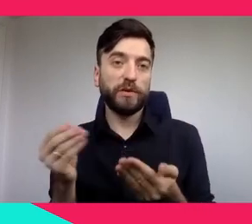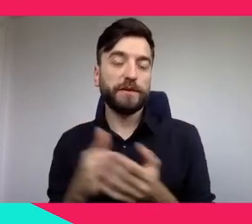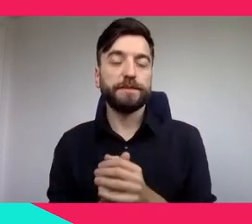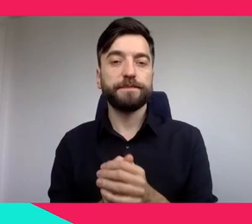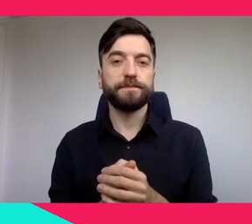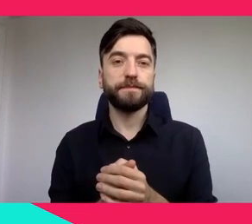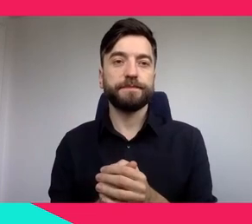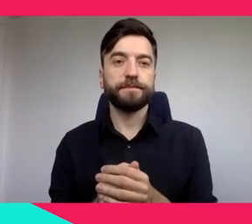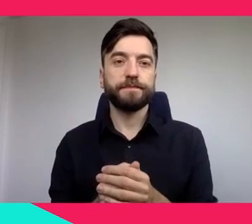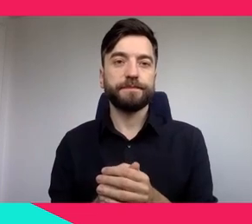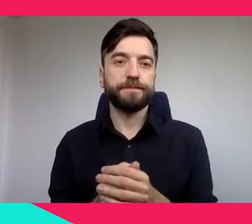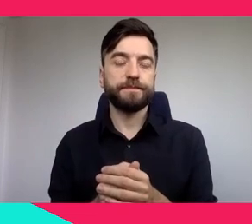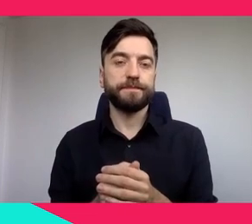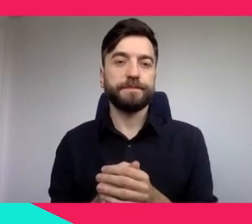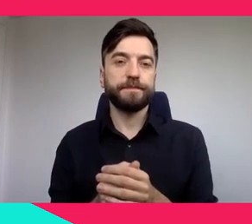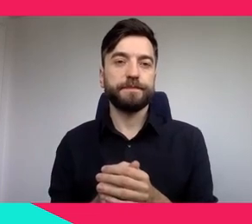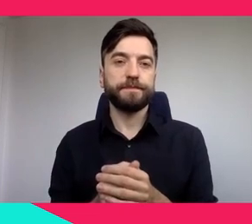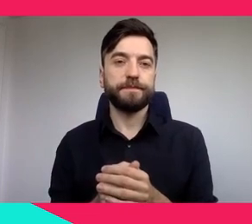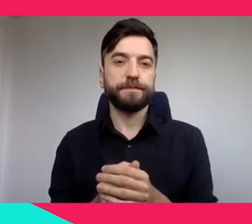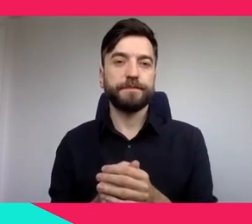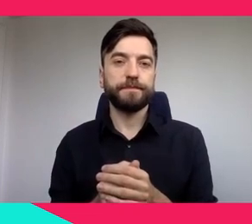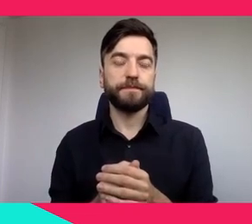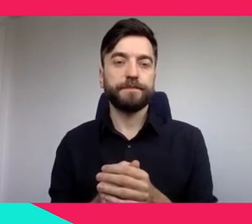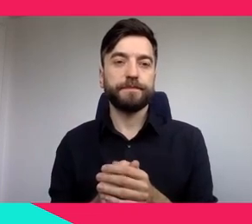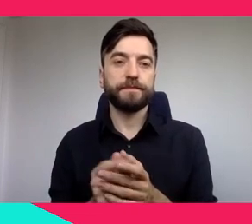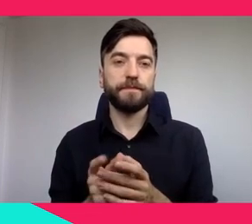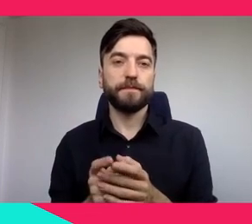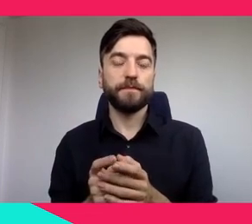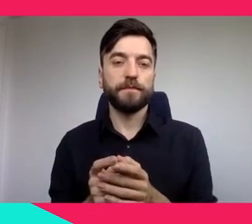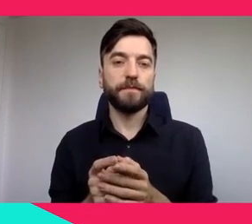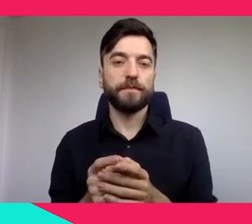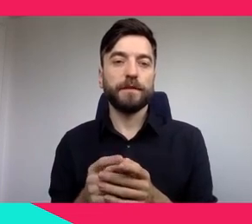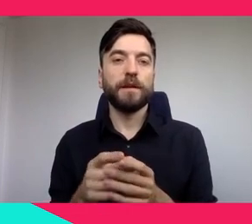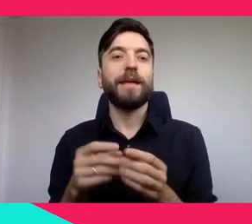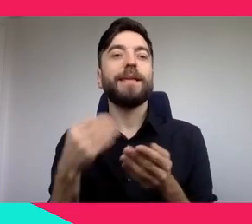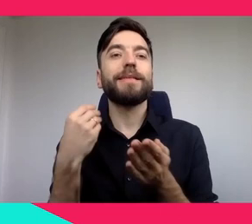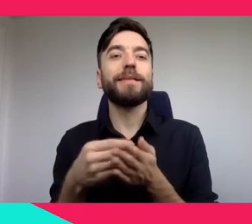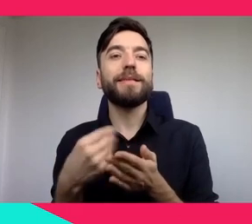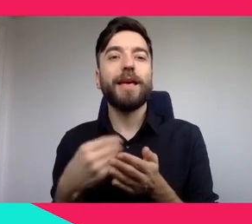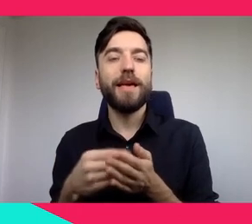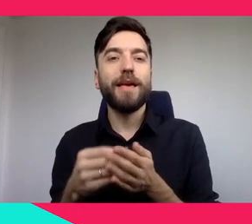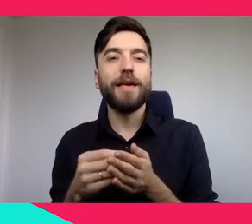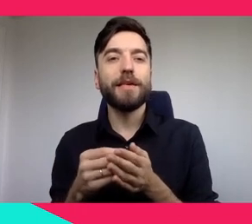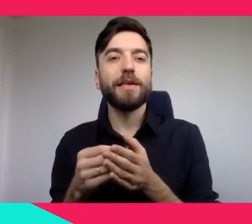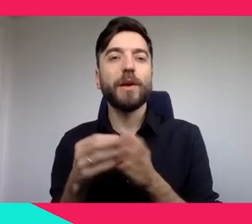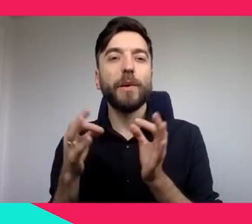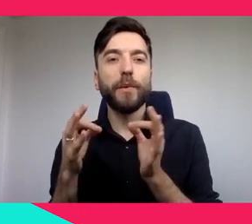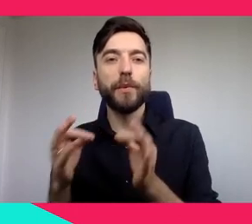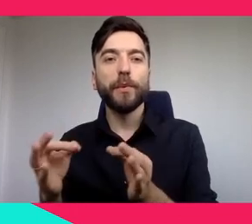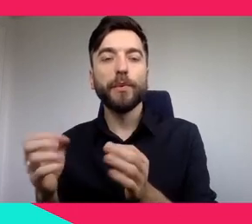of the prices of transportation and insurance. Digital experiences can replace this income.